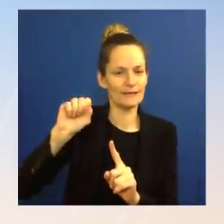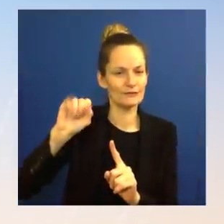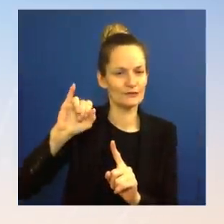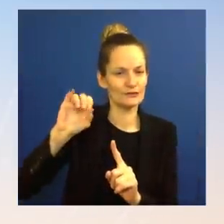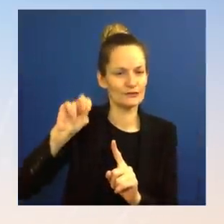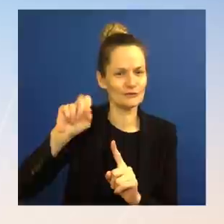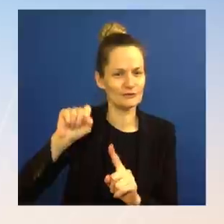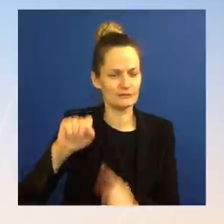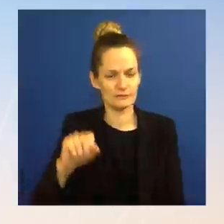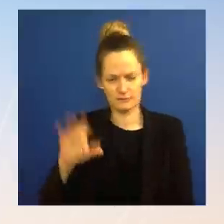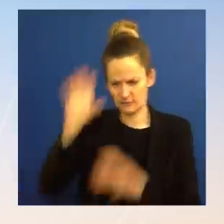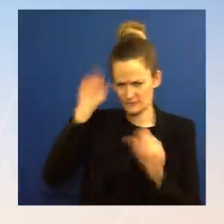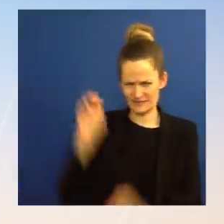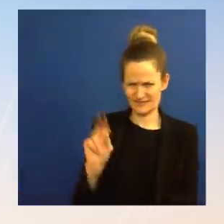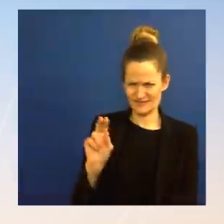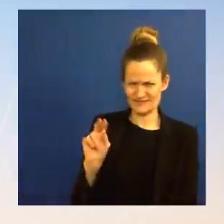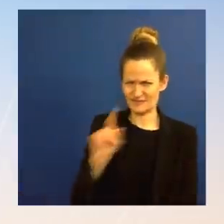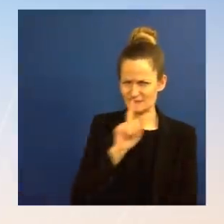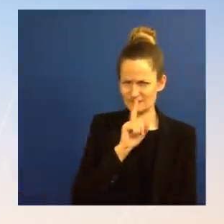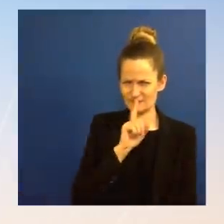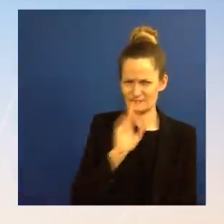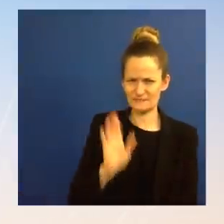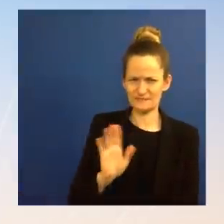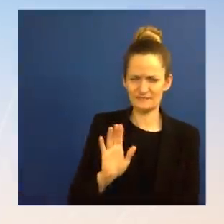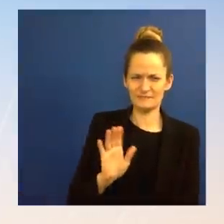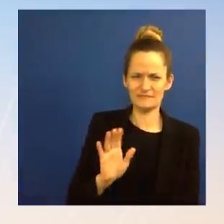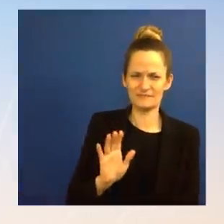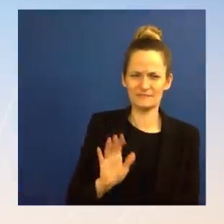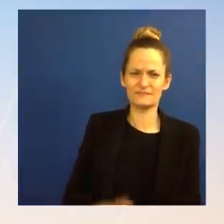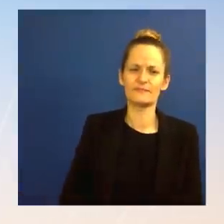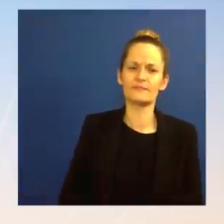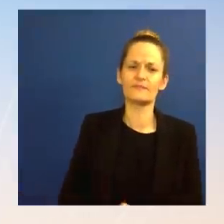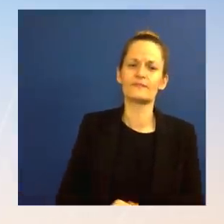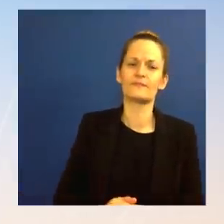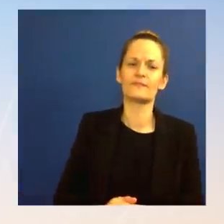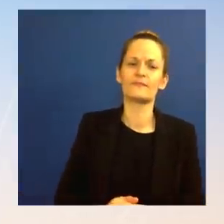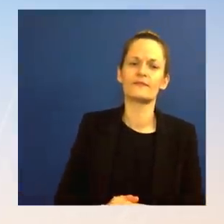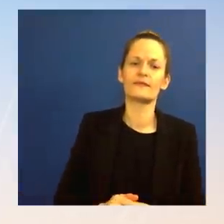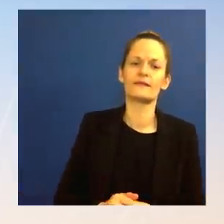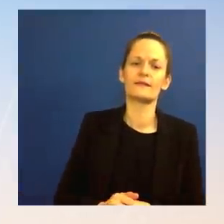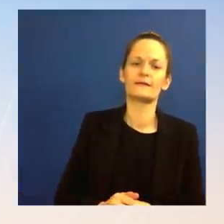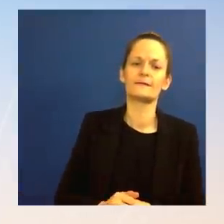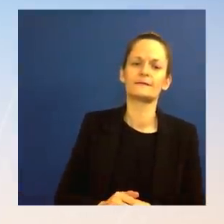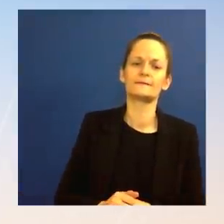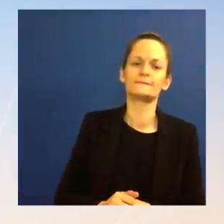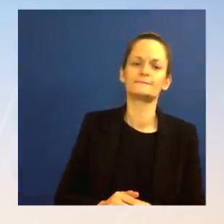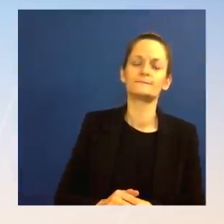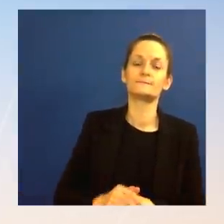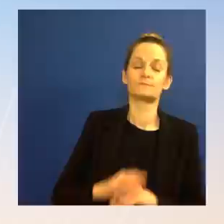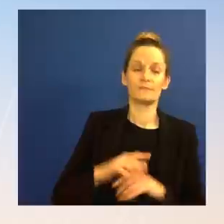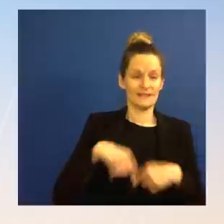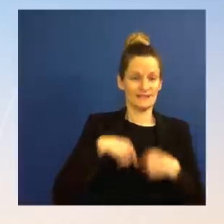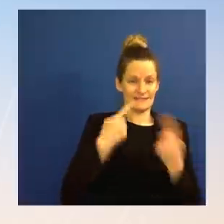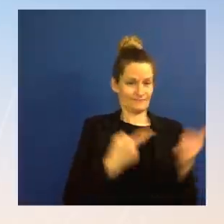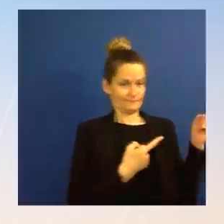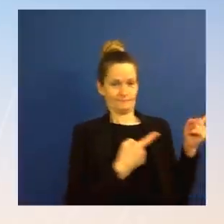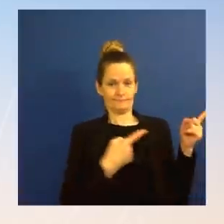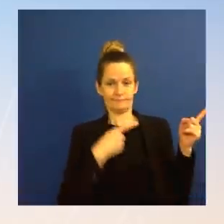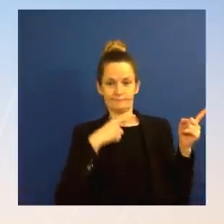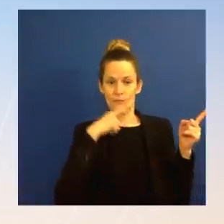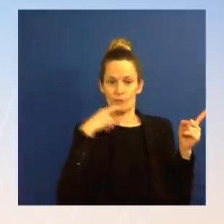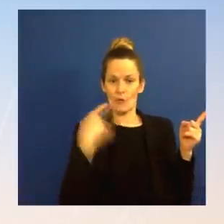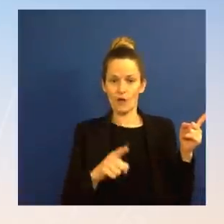military buildup on Ukrainian borders, the price of gas at the pump in America has gone up 75 cents, which is significant, of course.